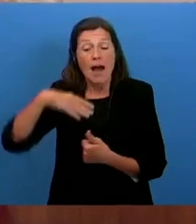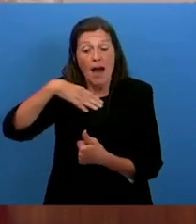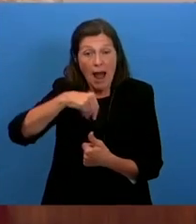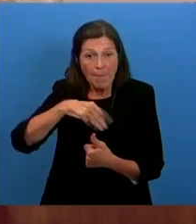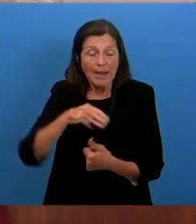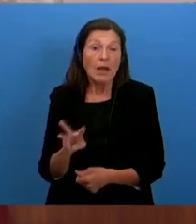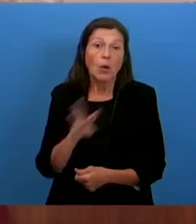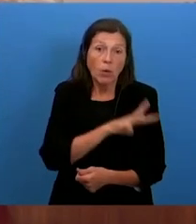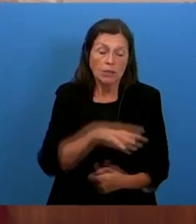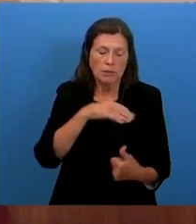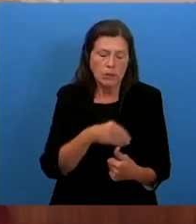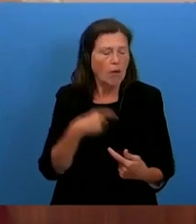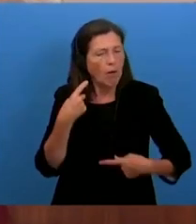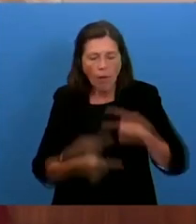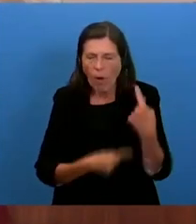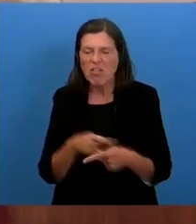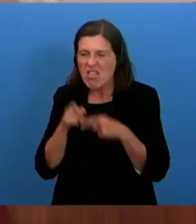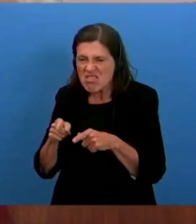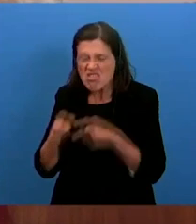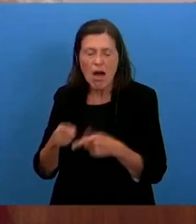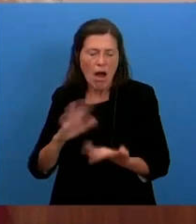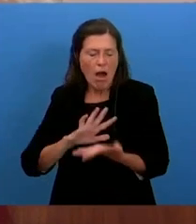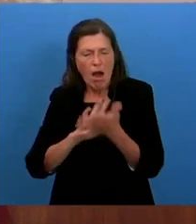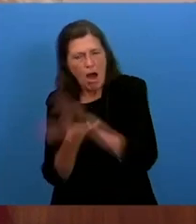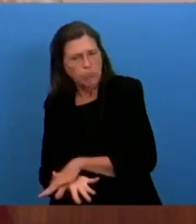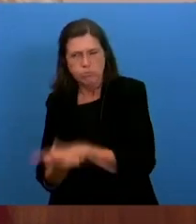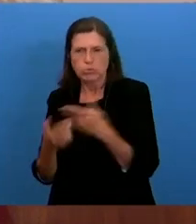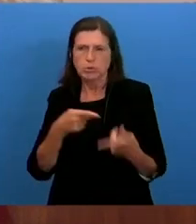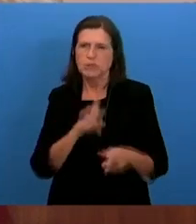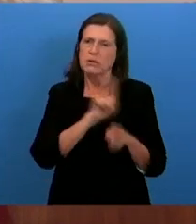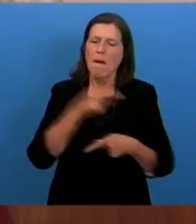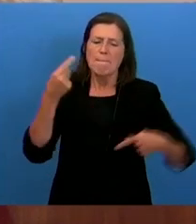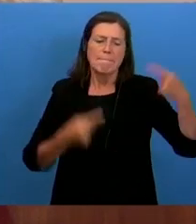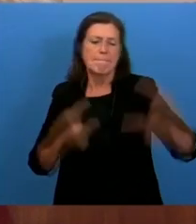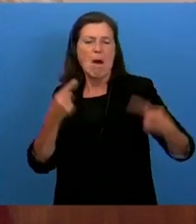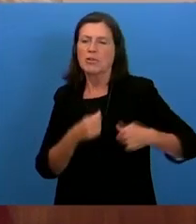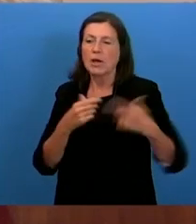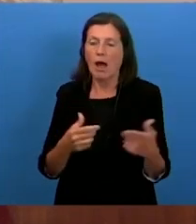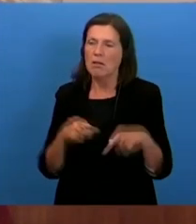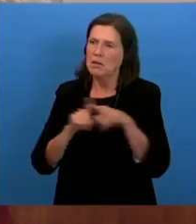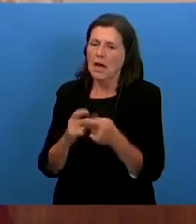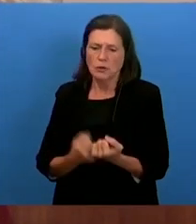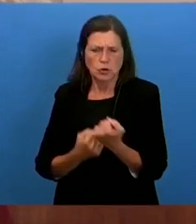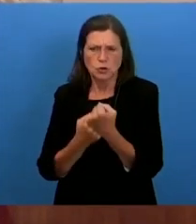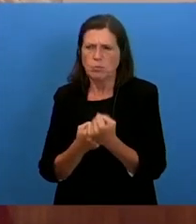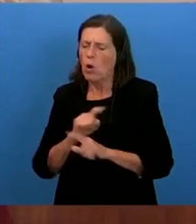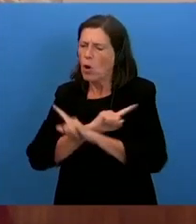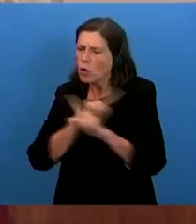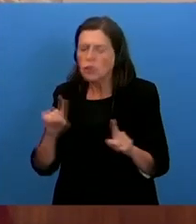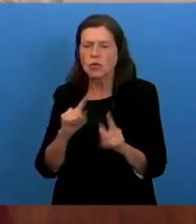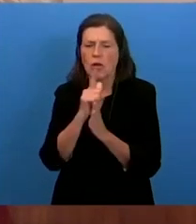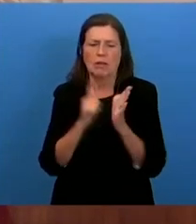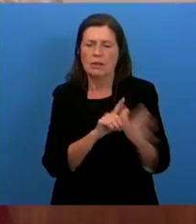constantly abuses such an important platform for malign political purposes, supporting illegal occupation and separatism, which is totally